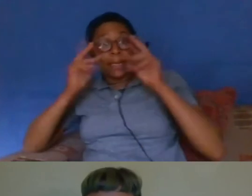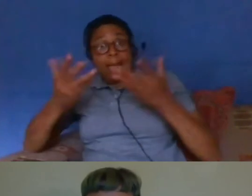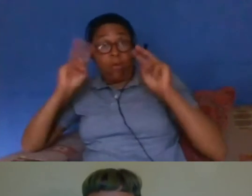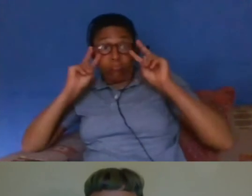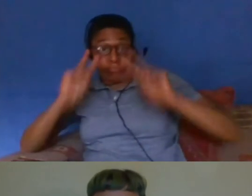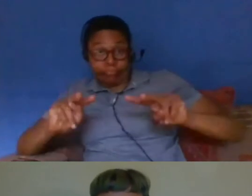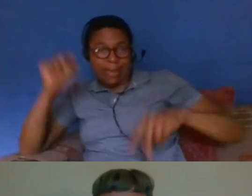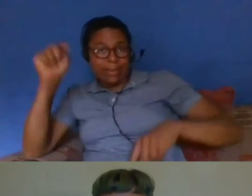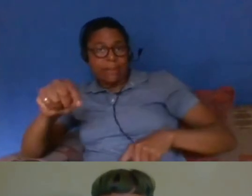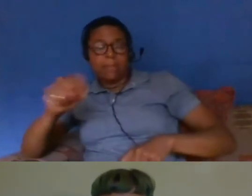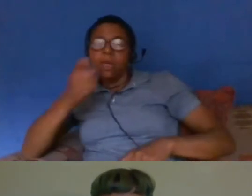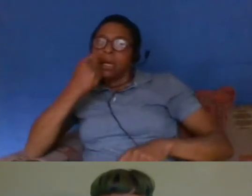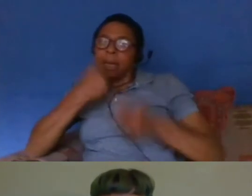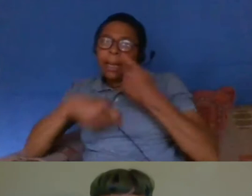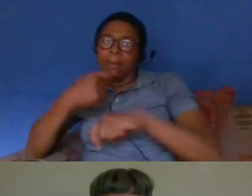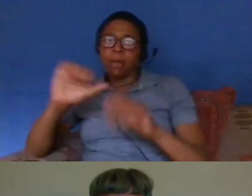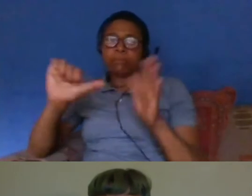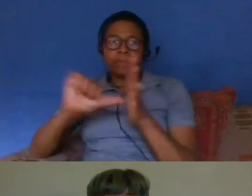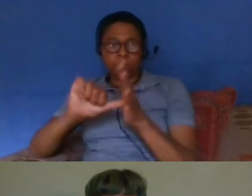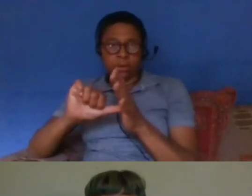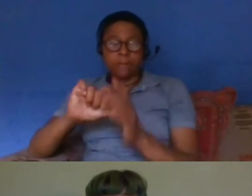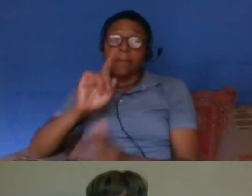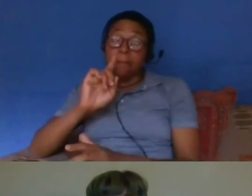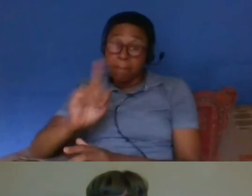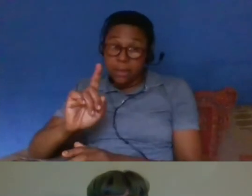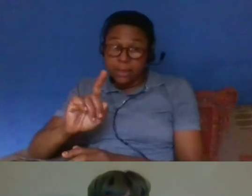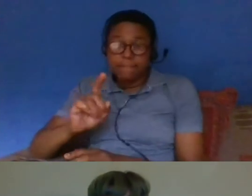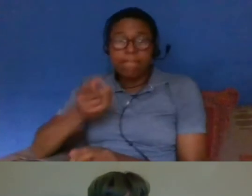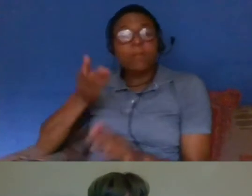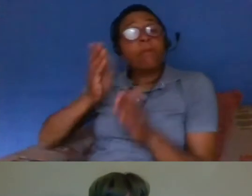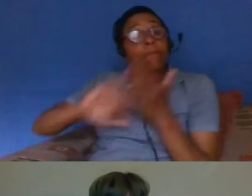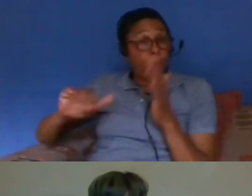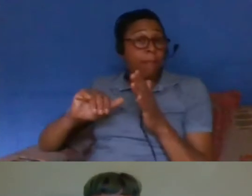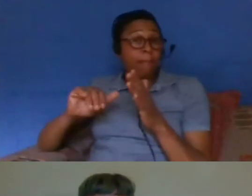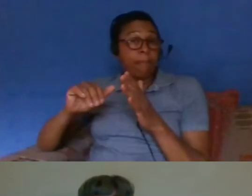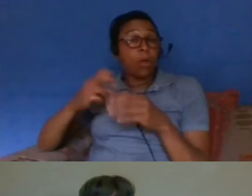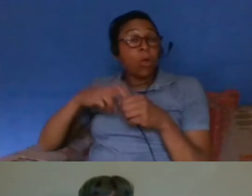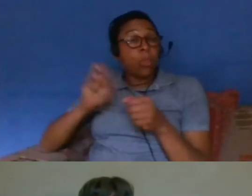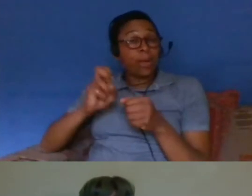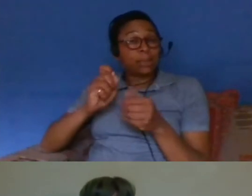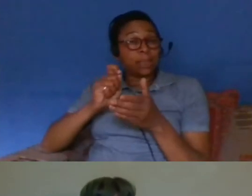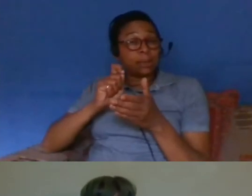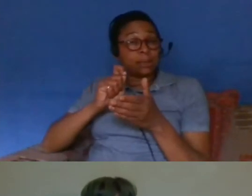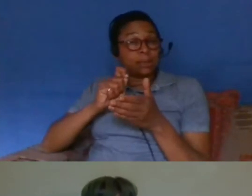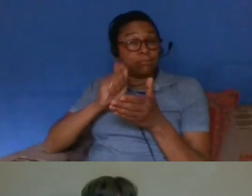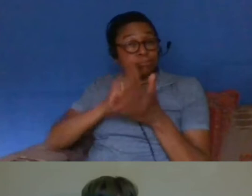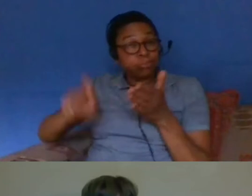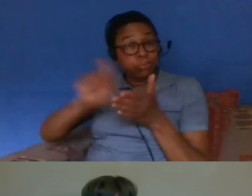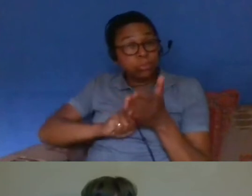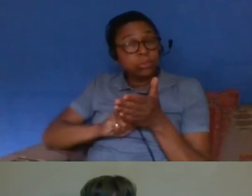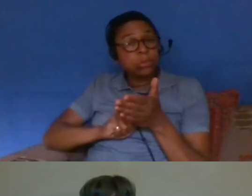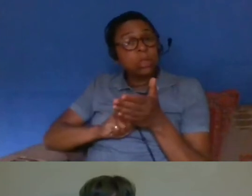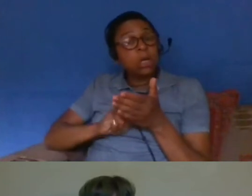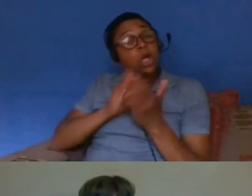very difficult for them but since um you know since basically the the brexit referendum journalists have been very interested